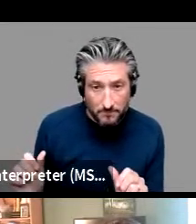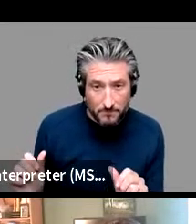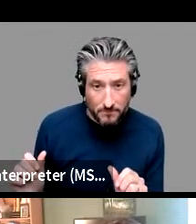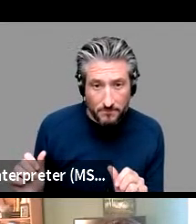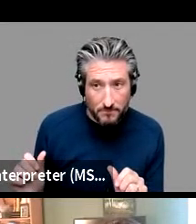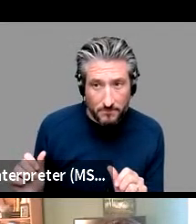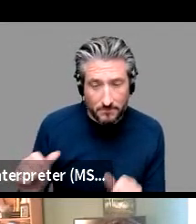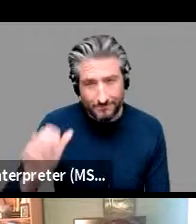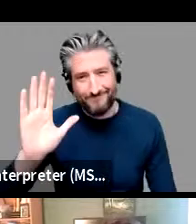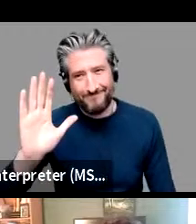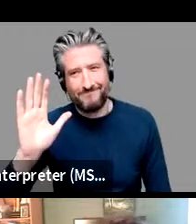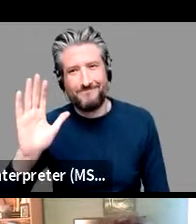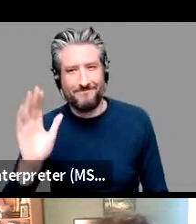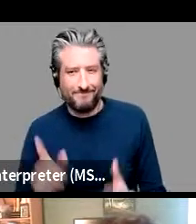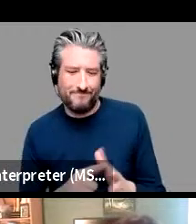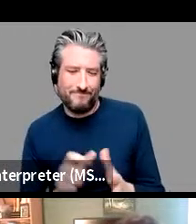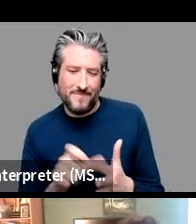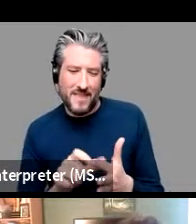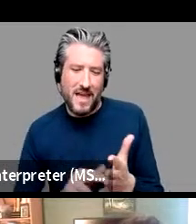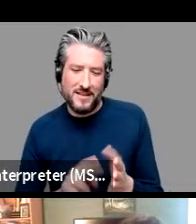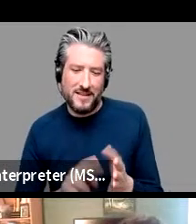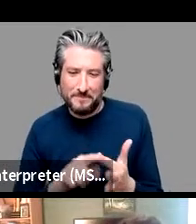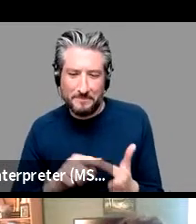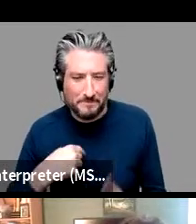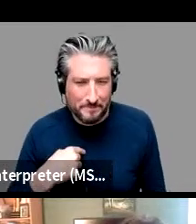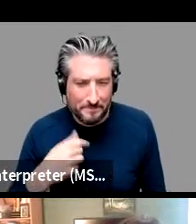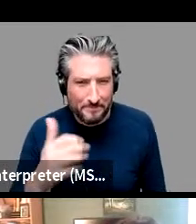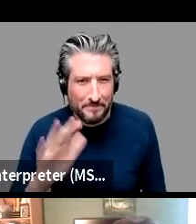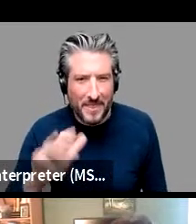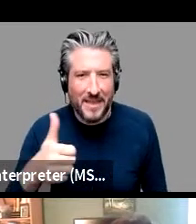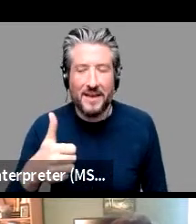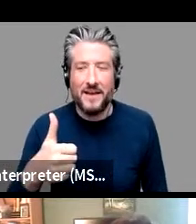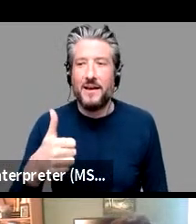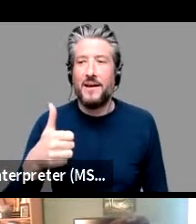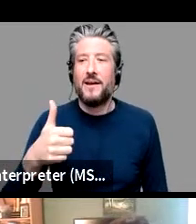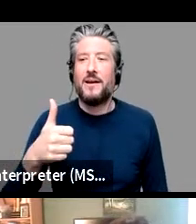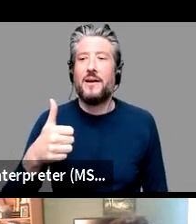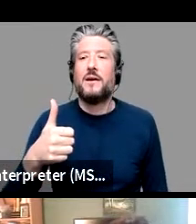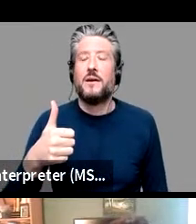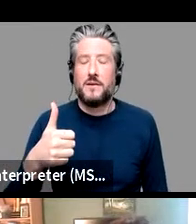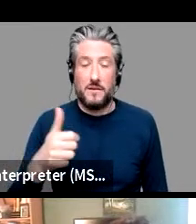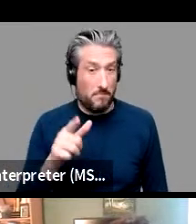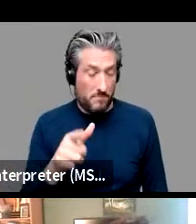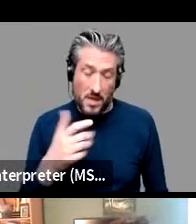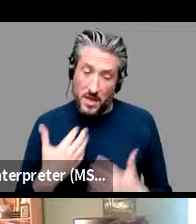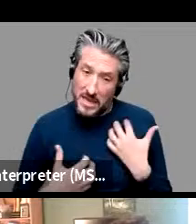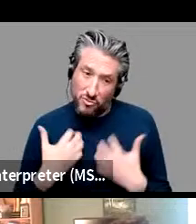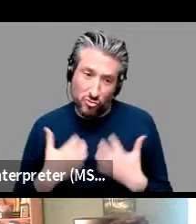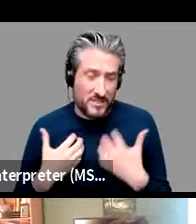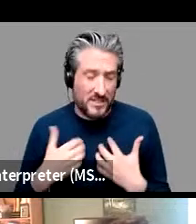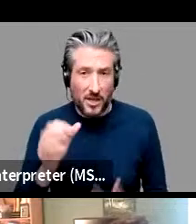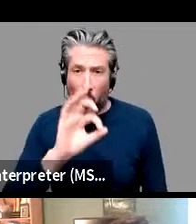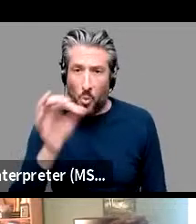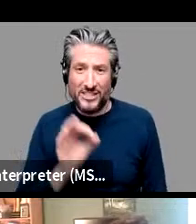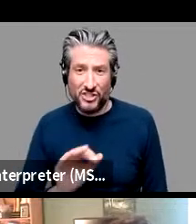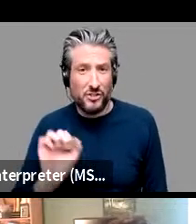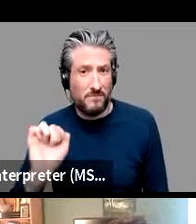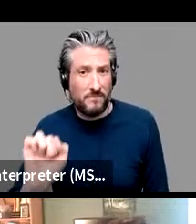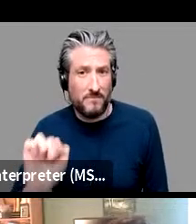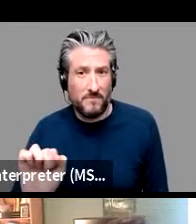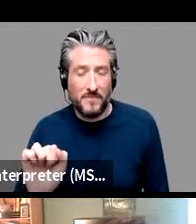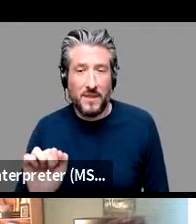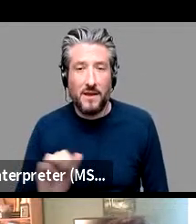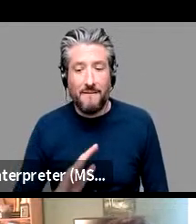hello everyone can you yes thank you yeah well that's an interesting question uh actually like uh